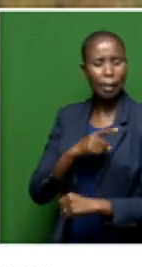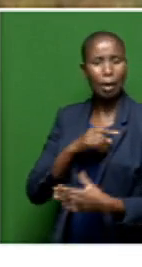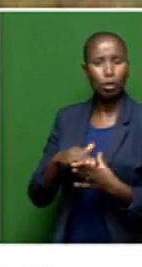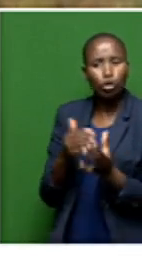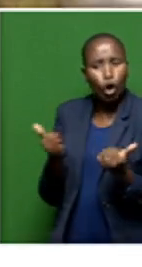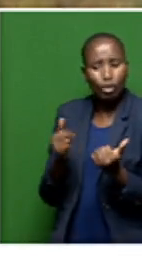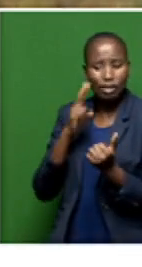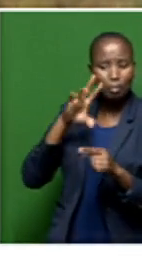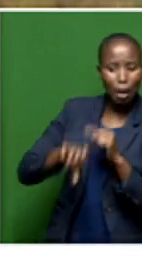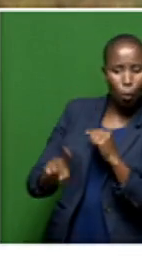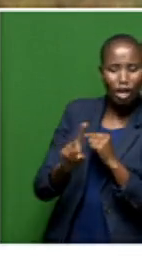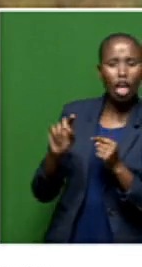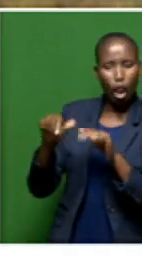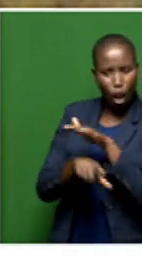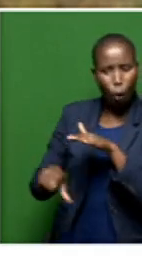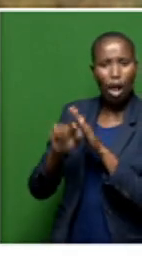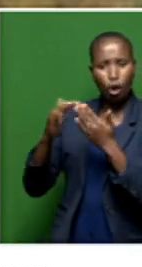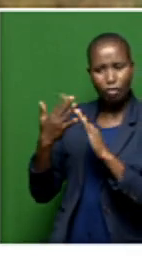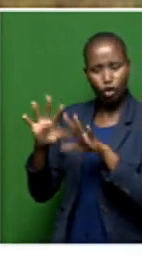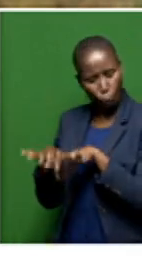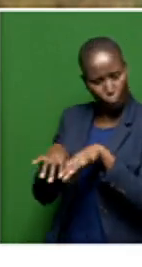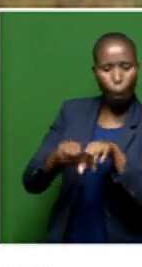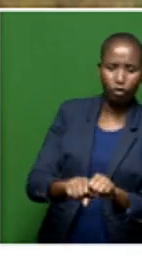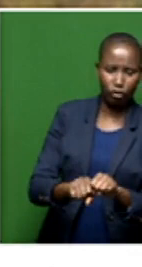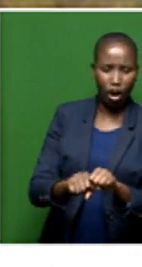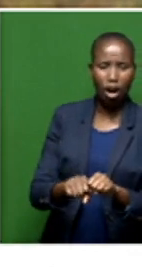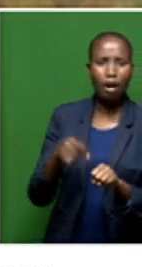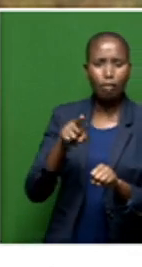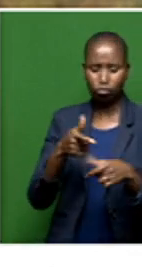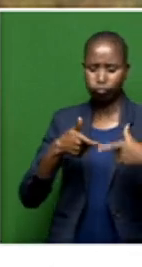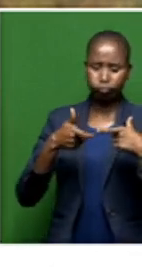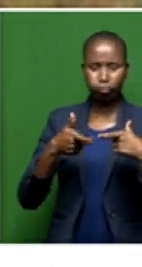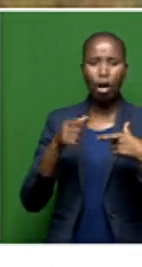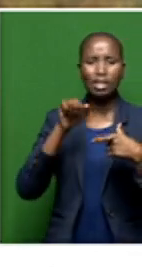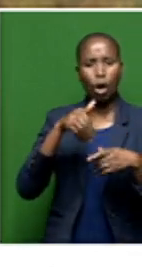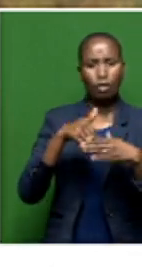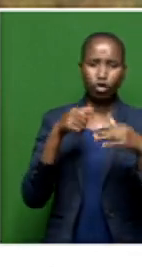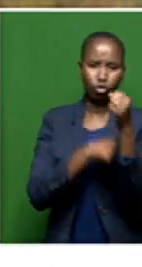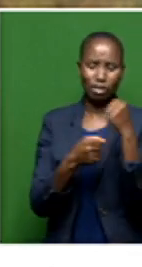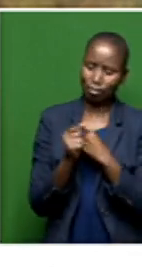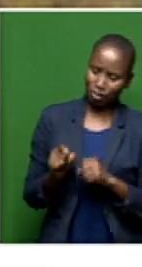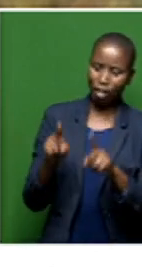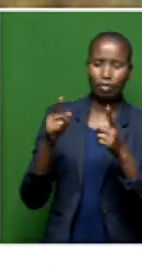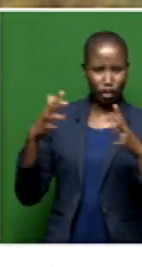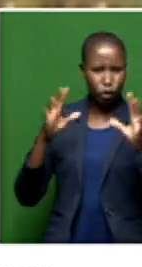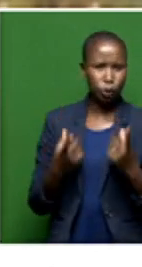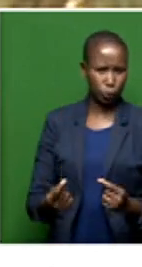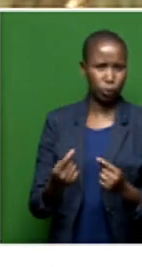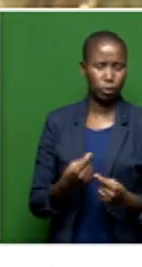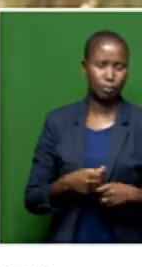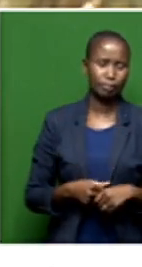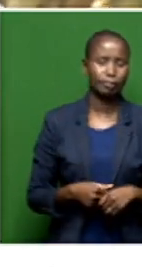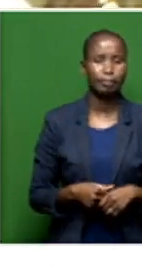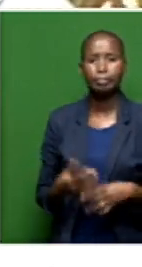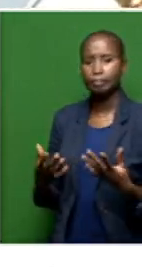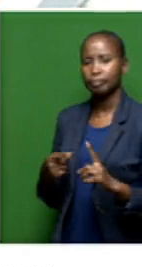study where local communities went to court and took over managing of infrastructure for themselves. That was Dr. Tsepam